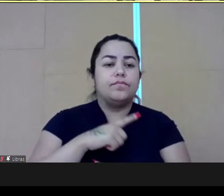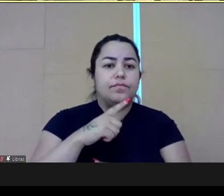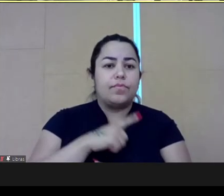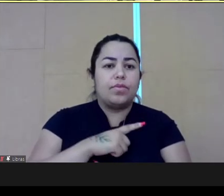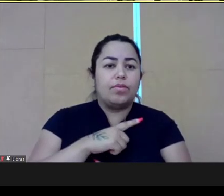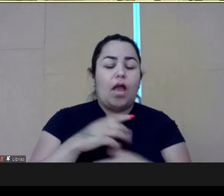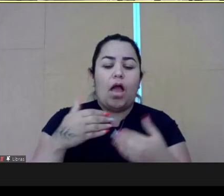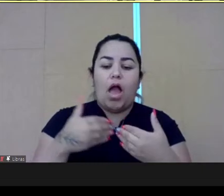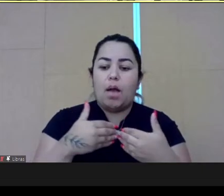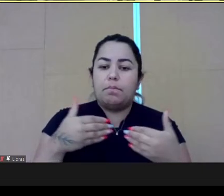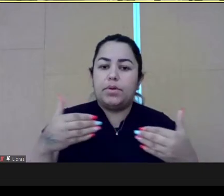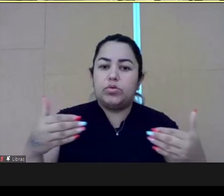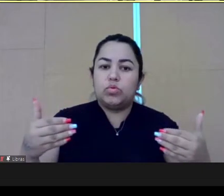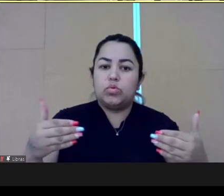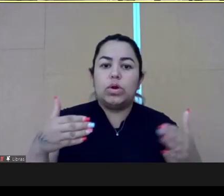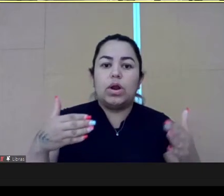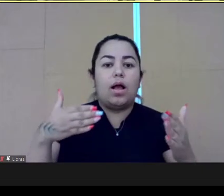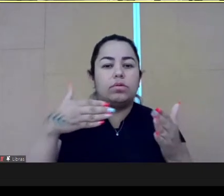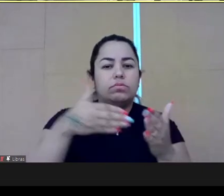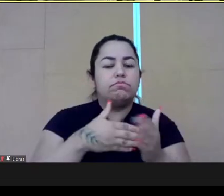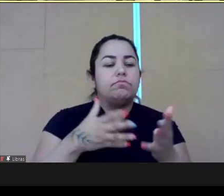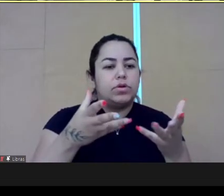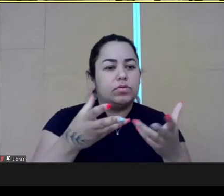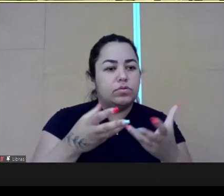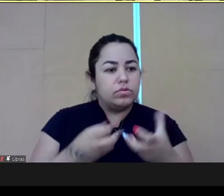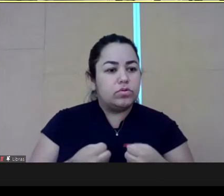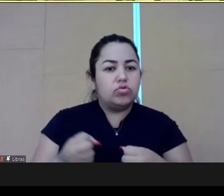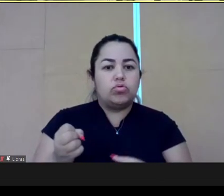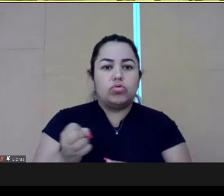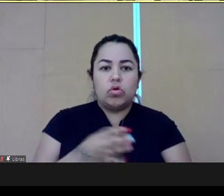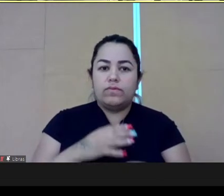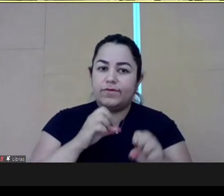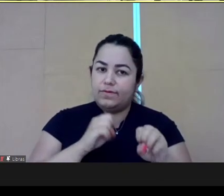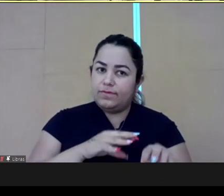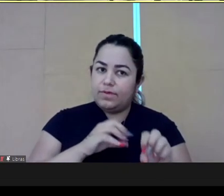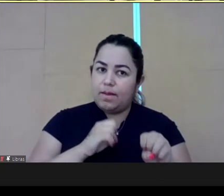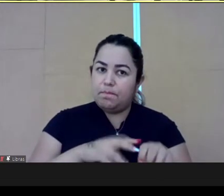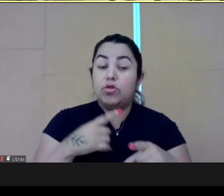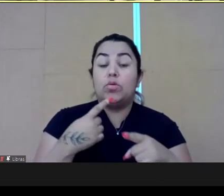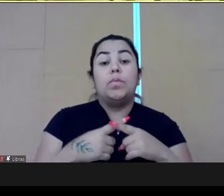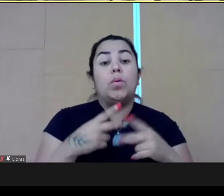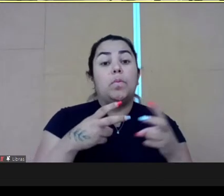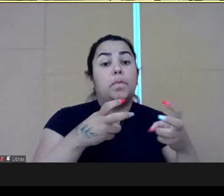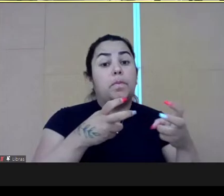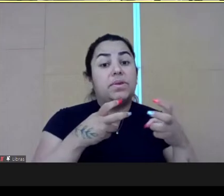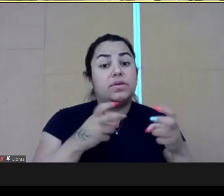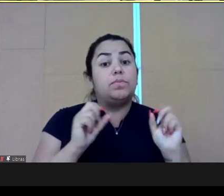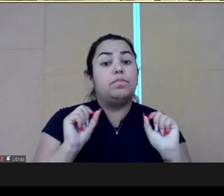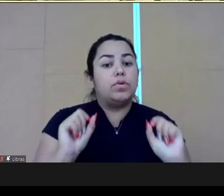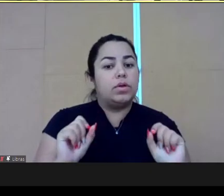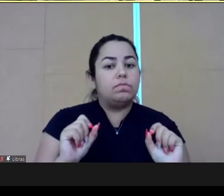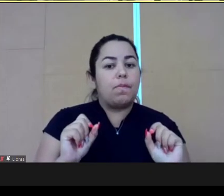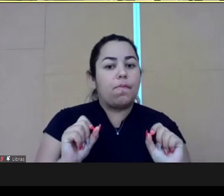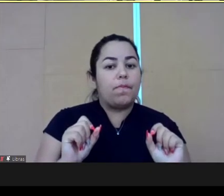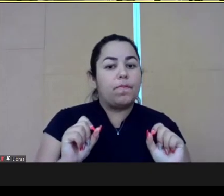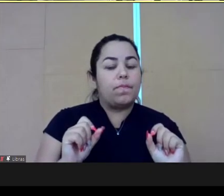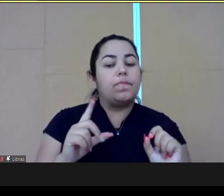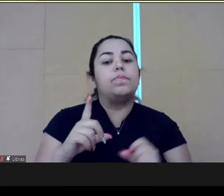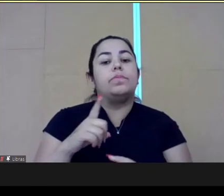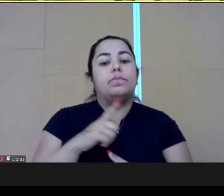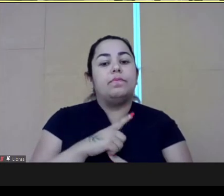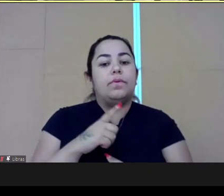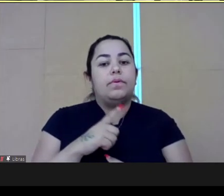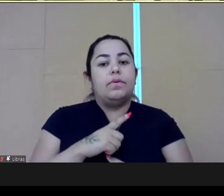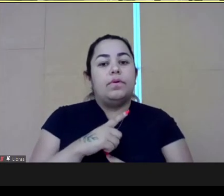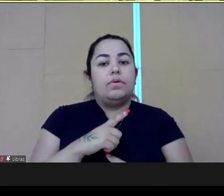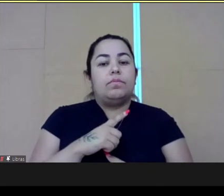I understand that the higher executive would have a better openness to have these licenses. What I understand is that